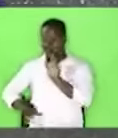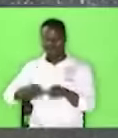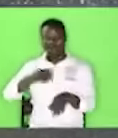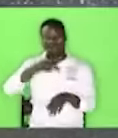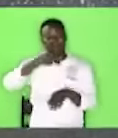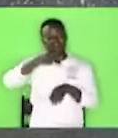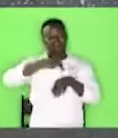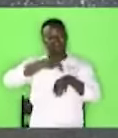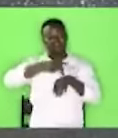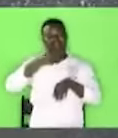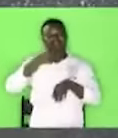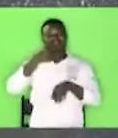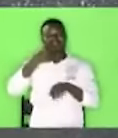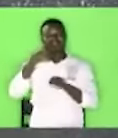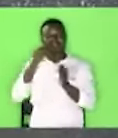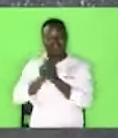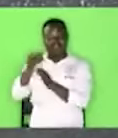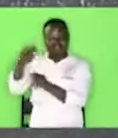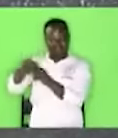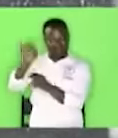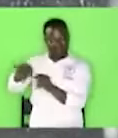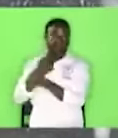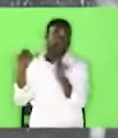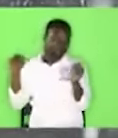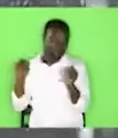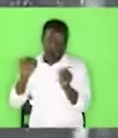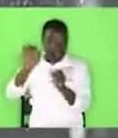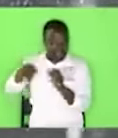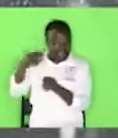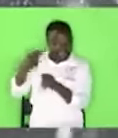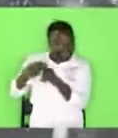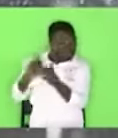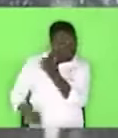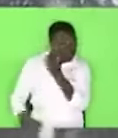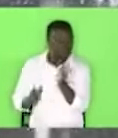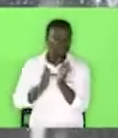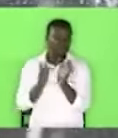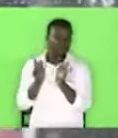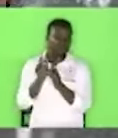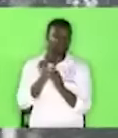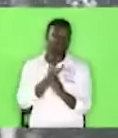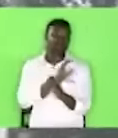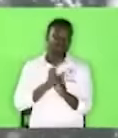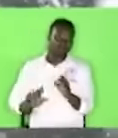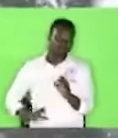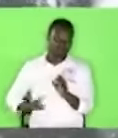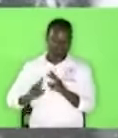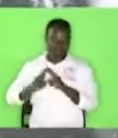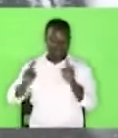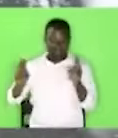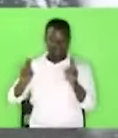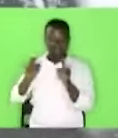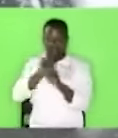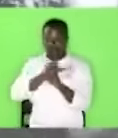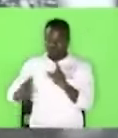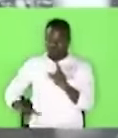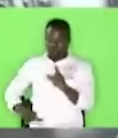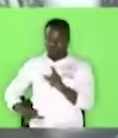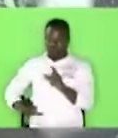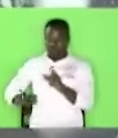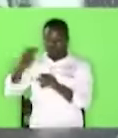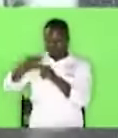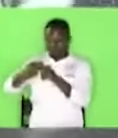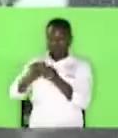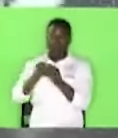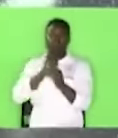name is the name that saves. That name is the name Jesus. So the name of the Lord is a strong tower. Not the